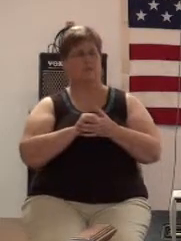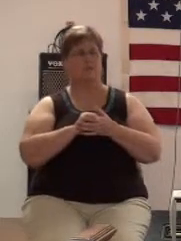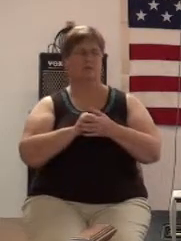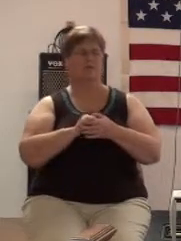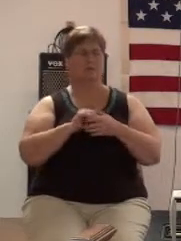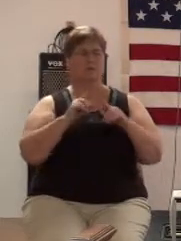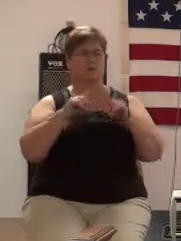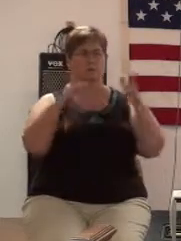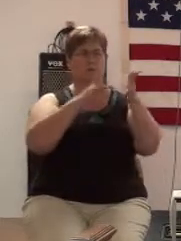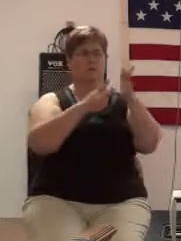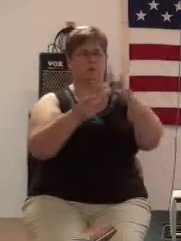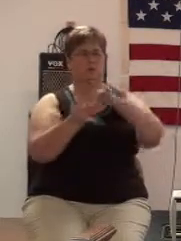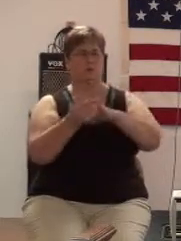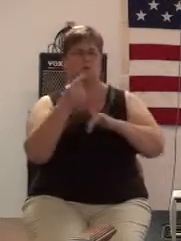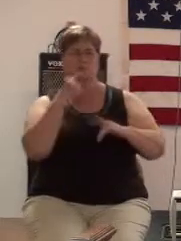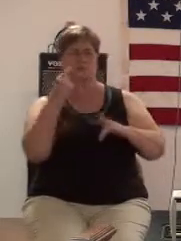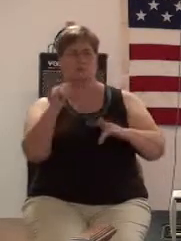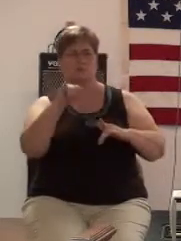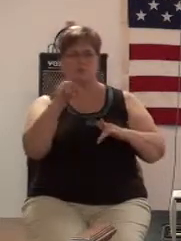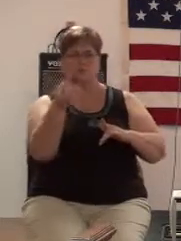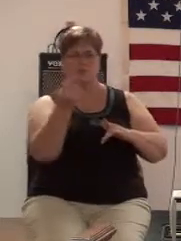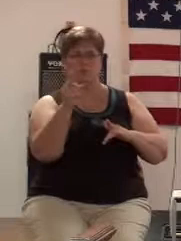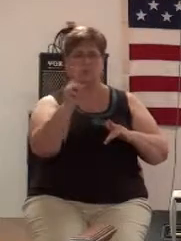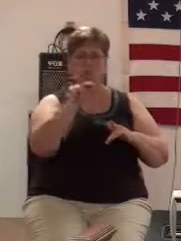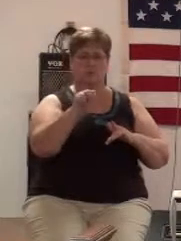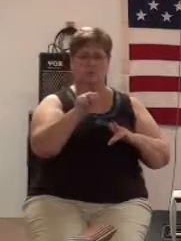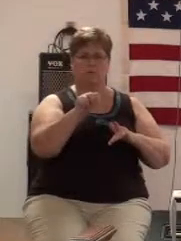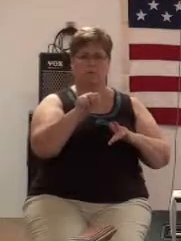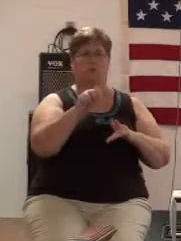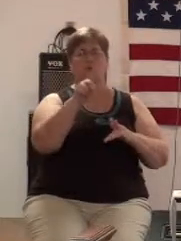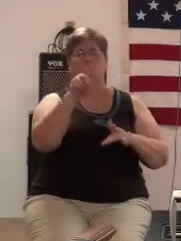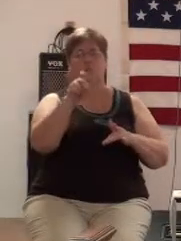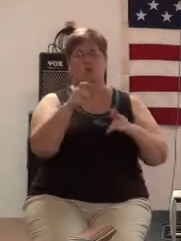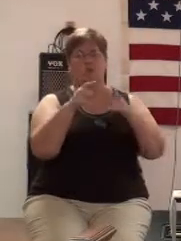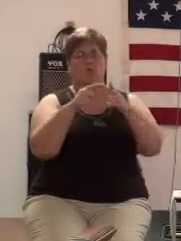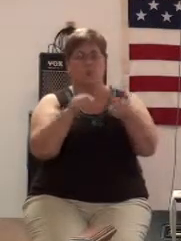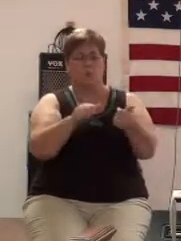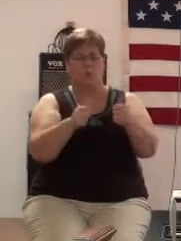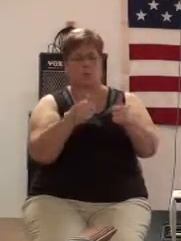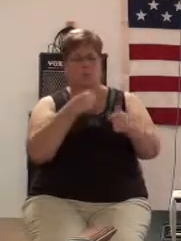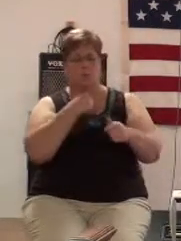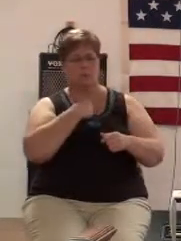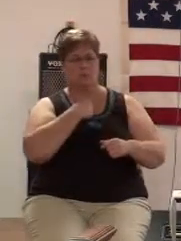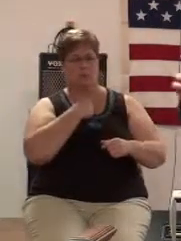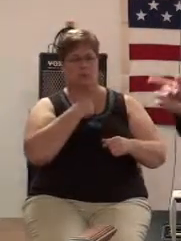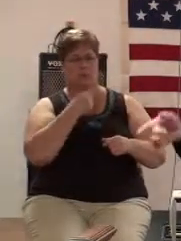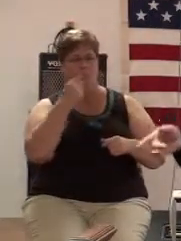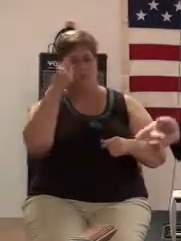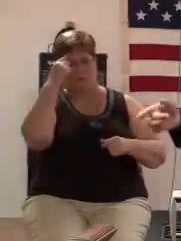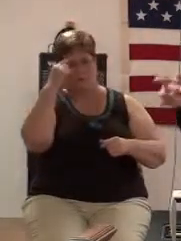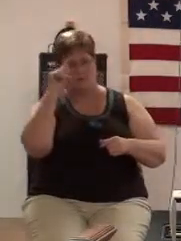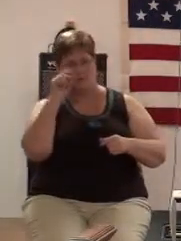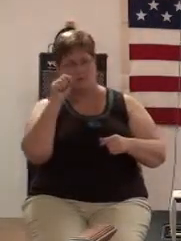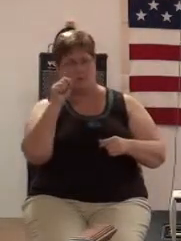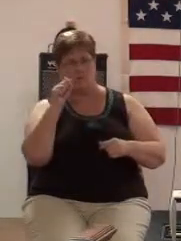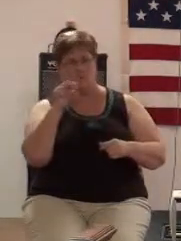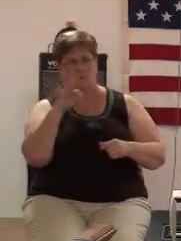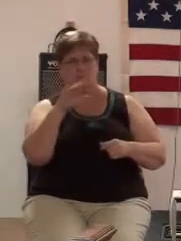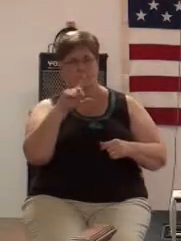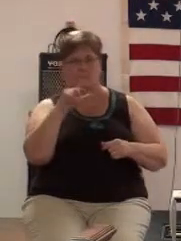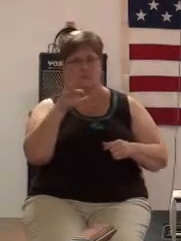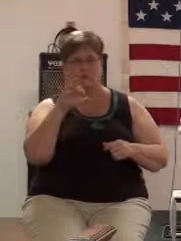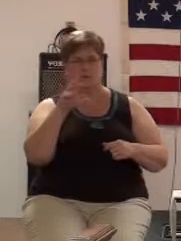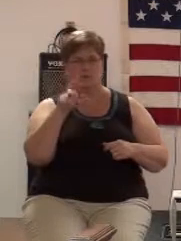but Jesus told John you need to baptize me for the fulfillment of